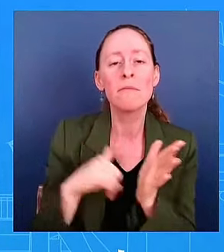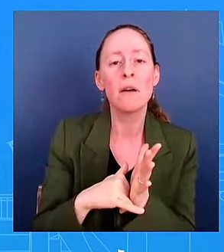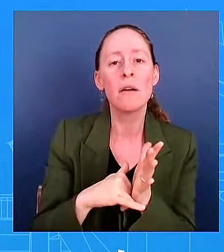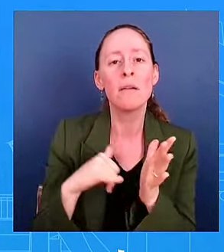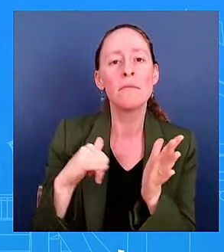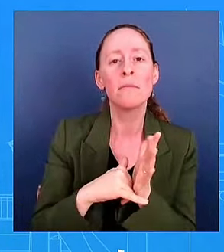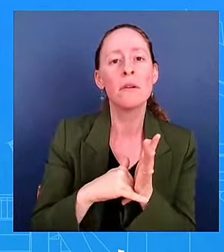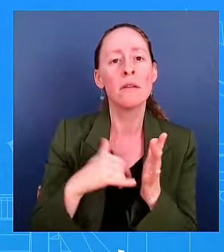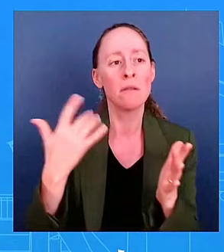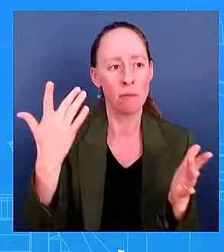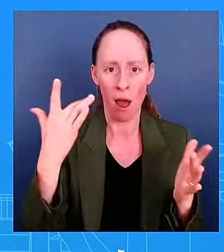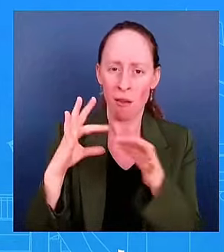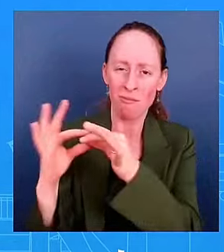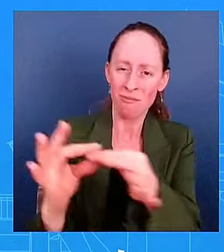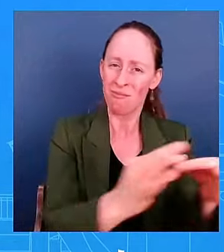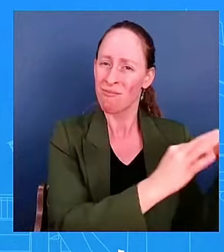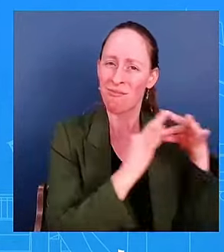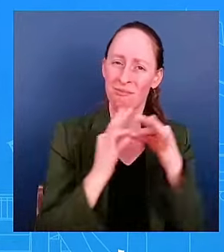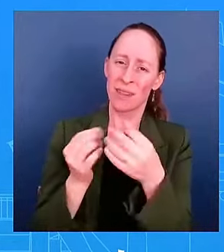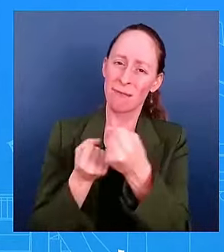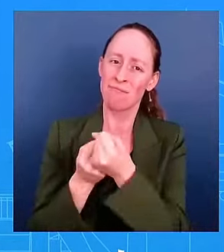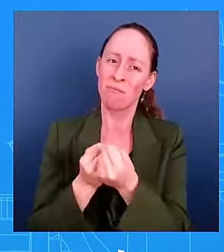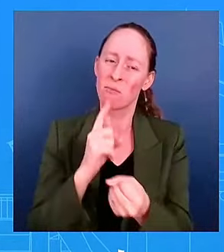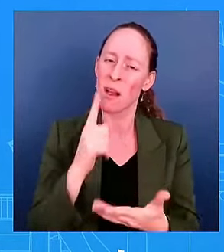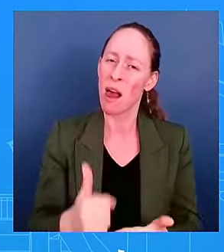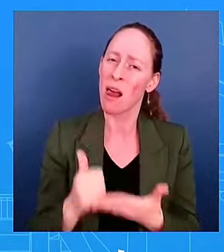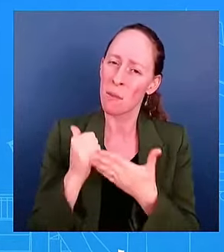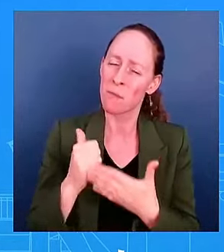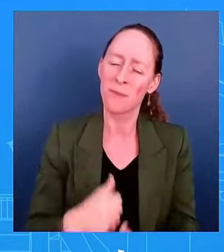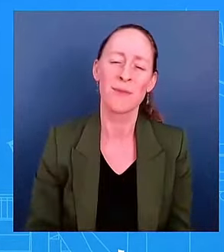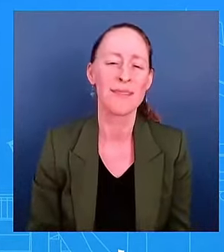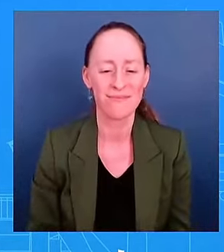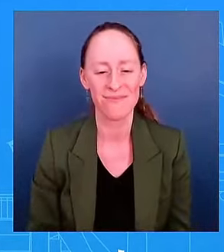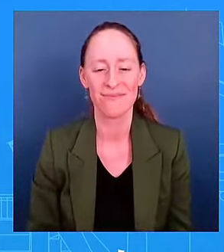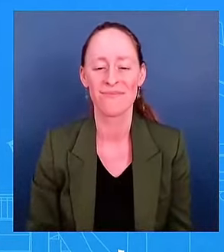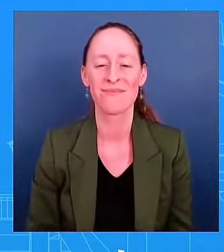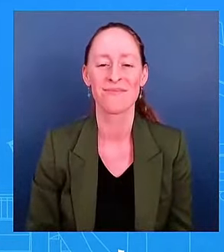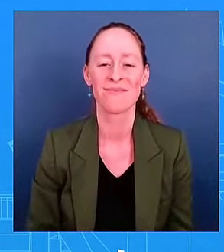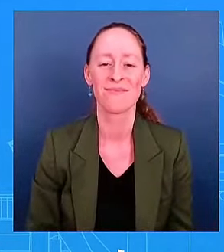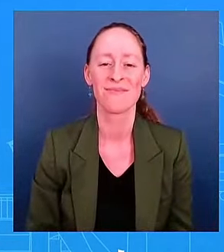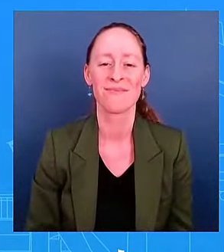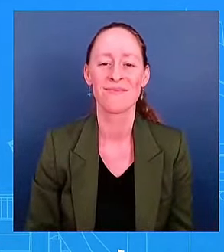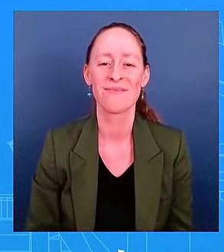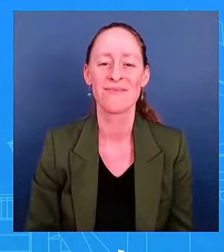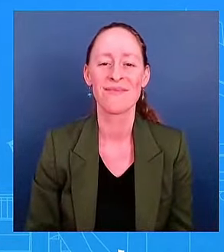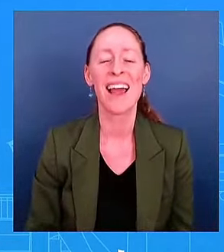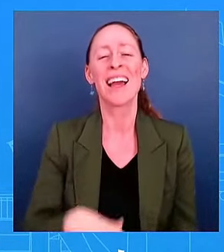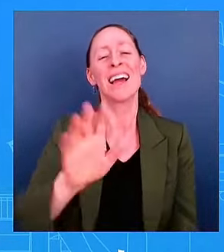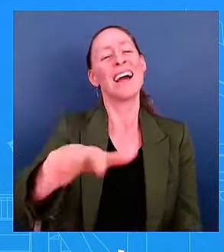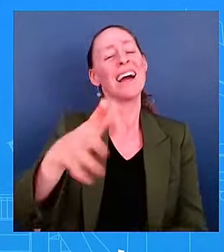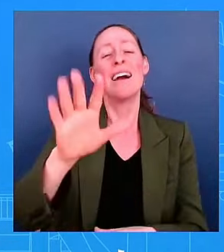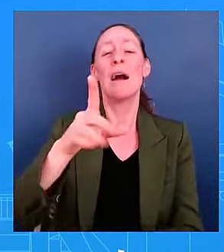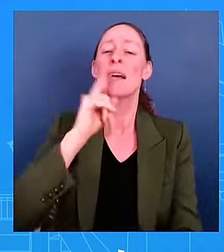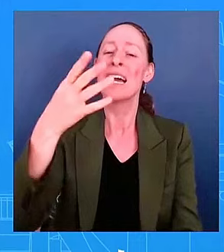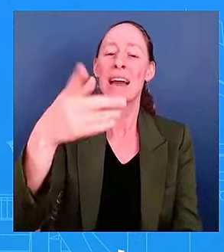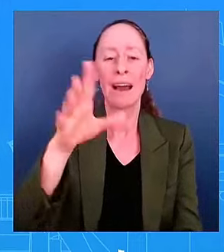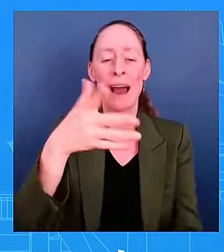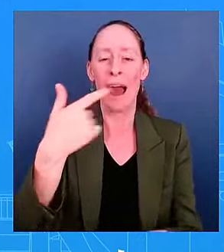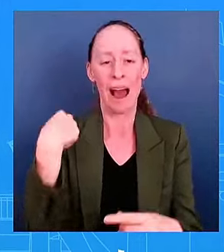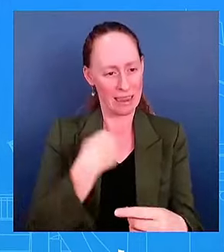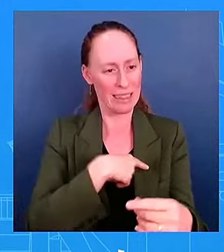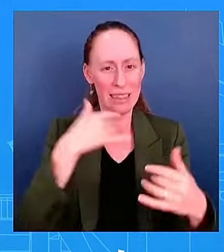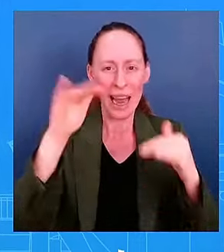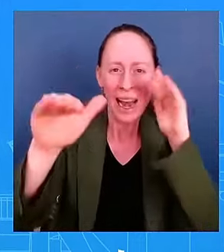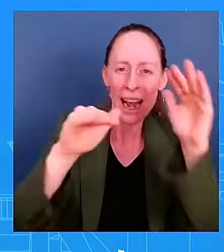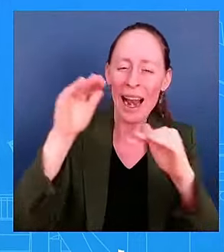And so I'll just leave it there for them. the question that we're all asking in different ways and different is, has the president and has the White House, have